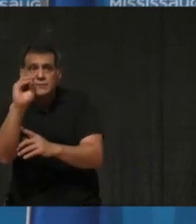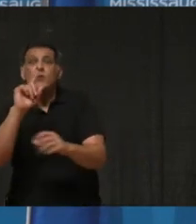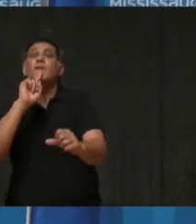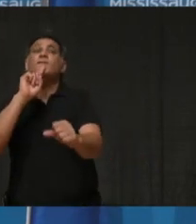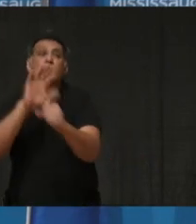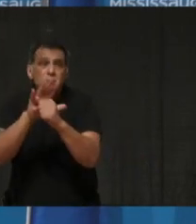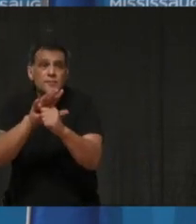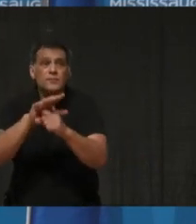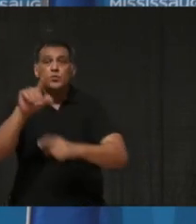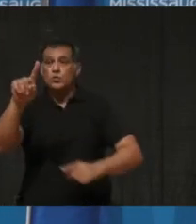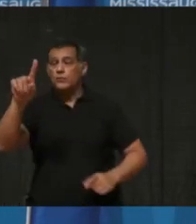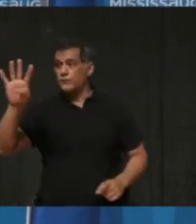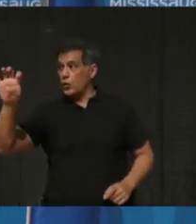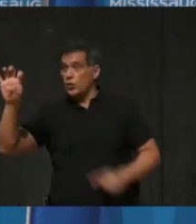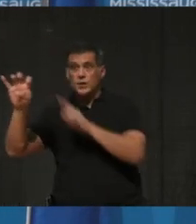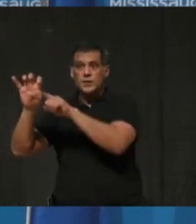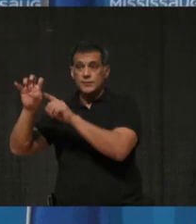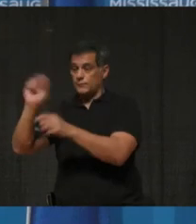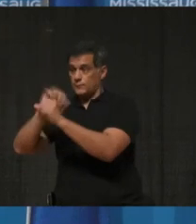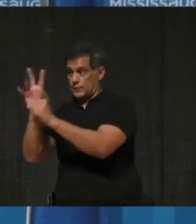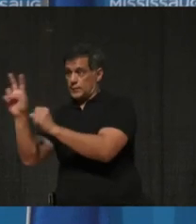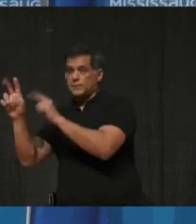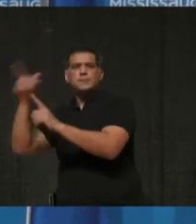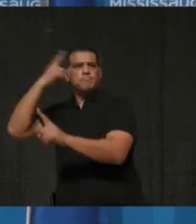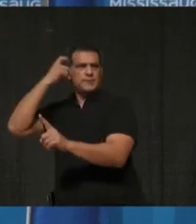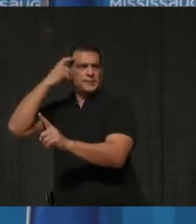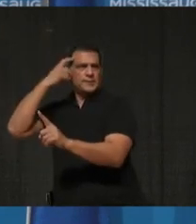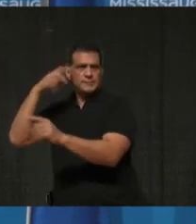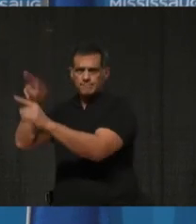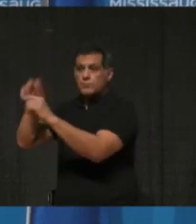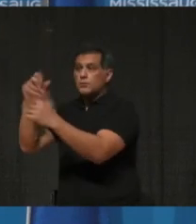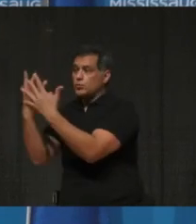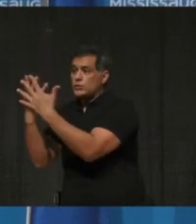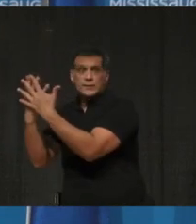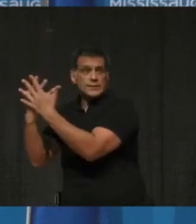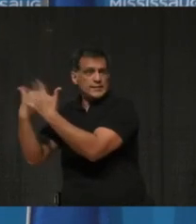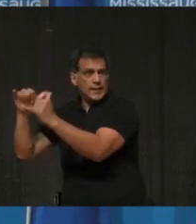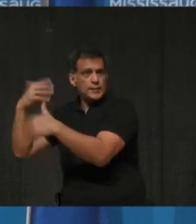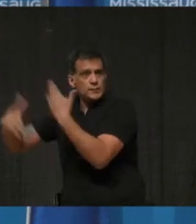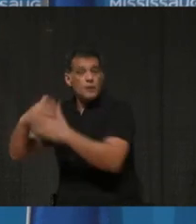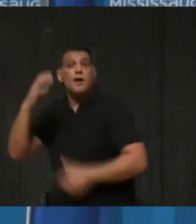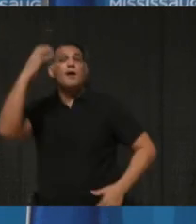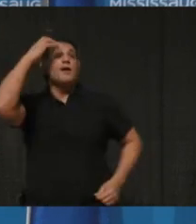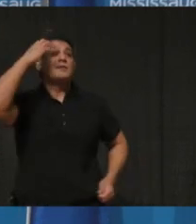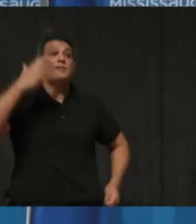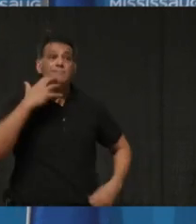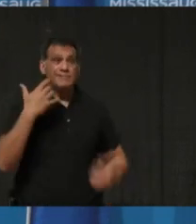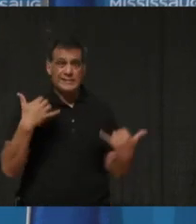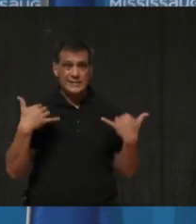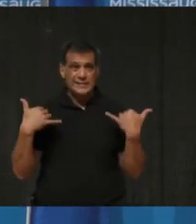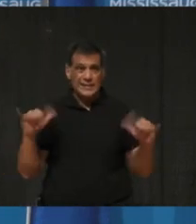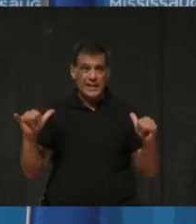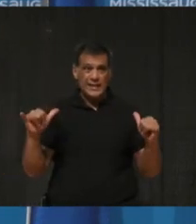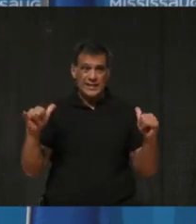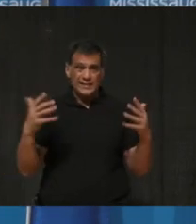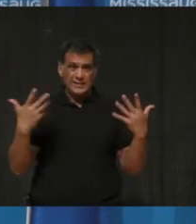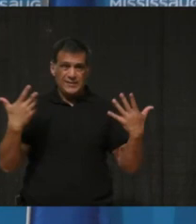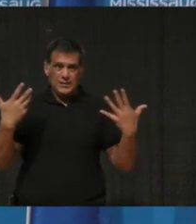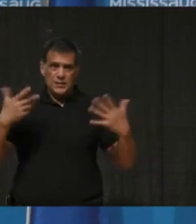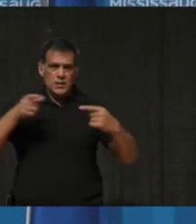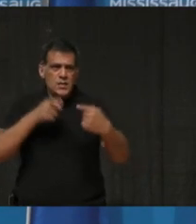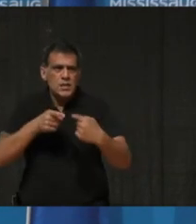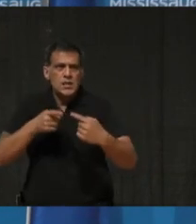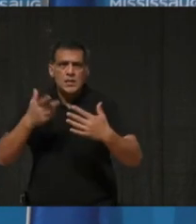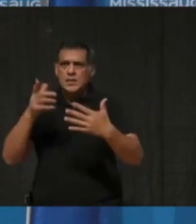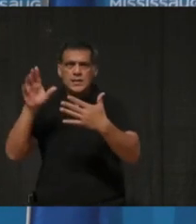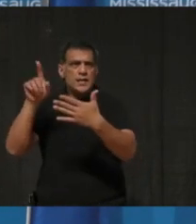as of this morning. Our hospitals also continue to address capacity challenges with transfers and cancelled surgeries.